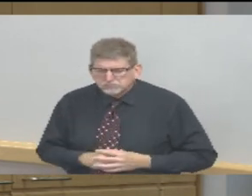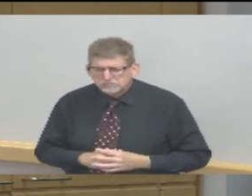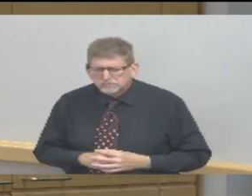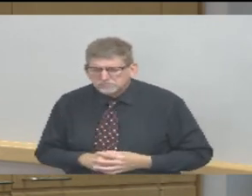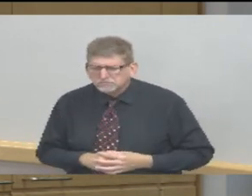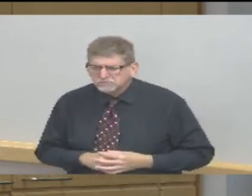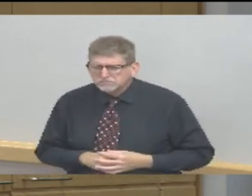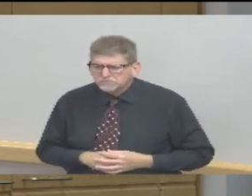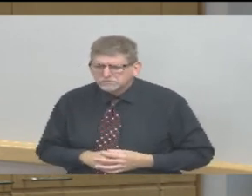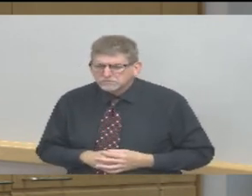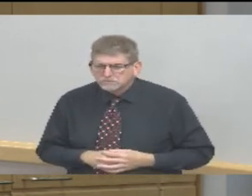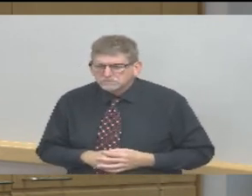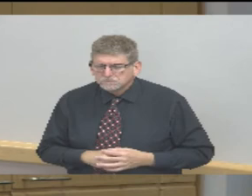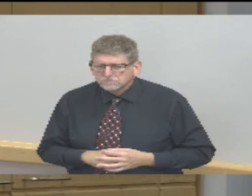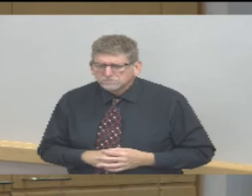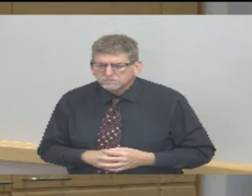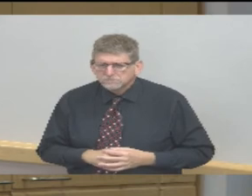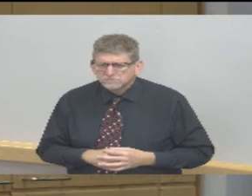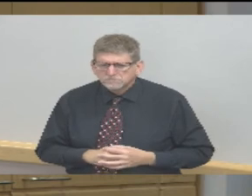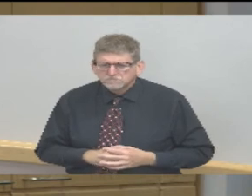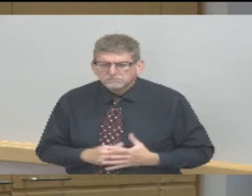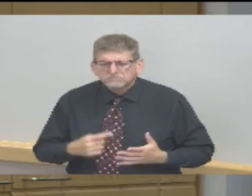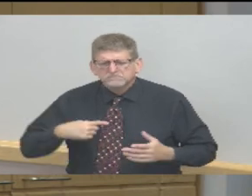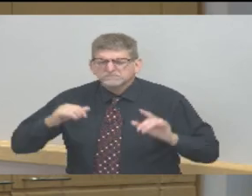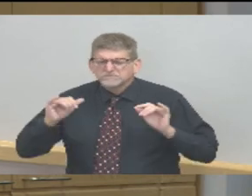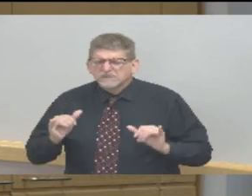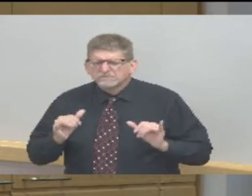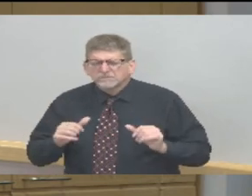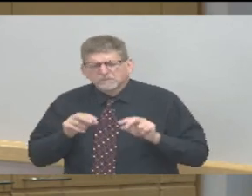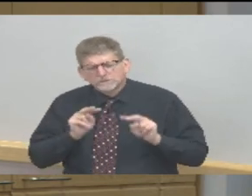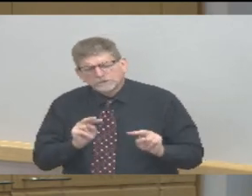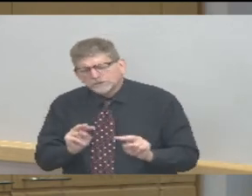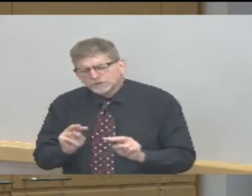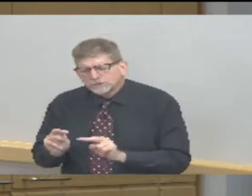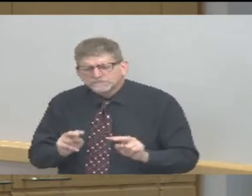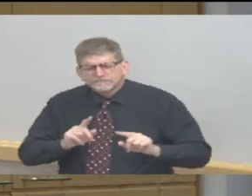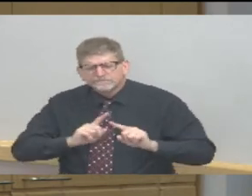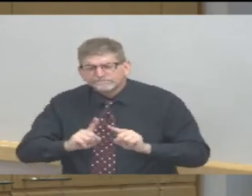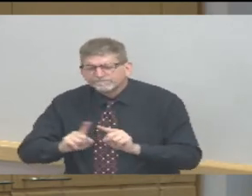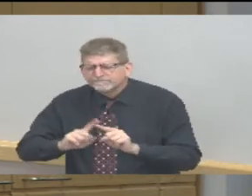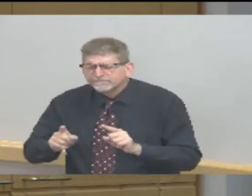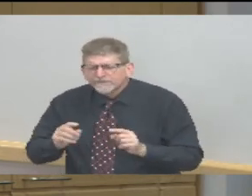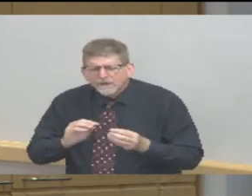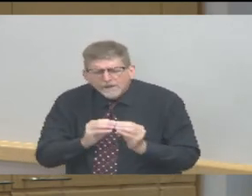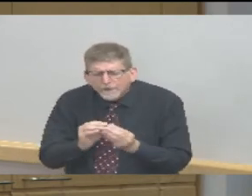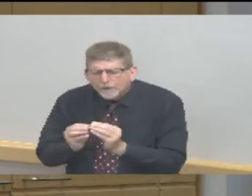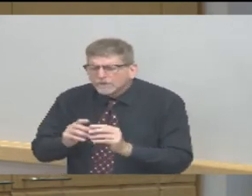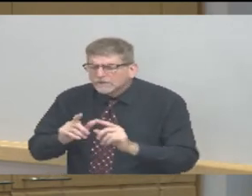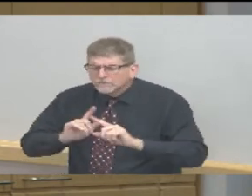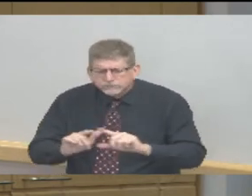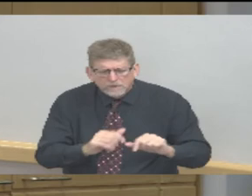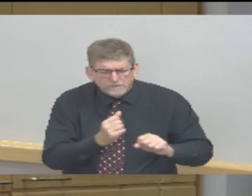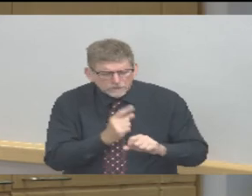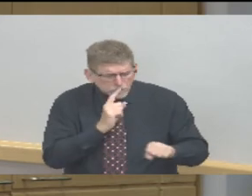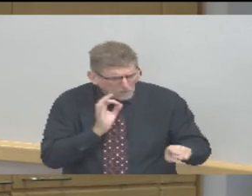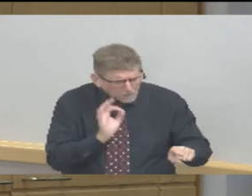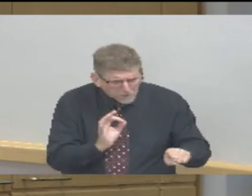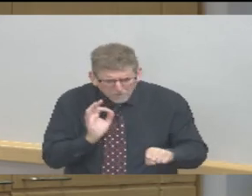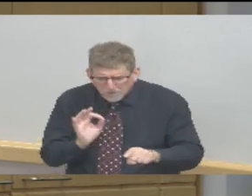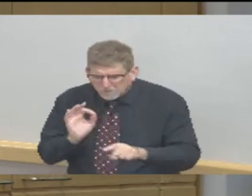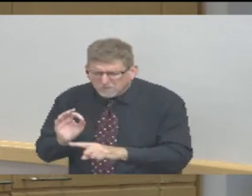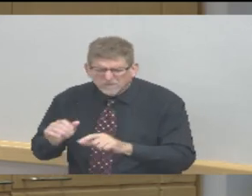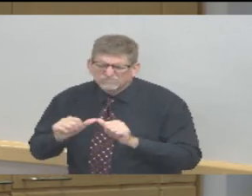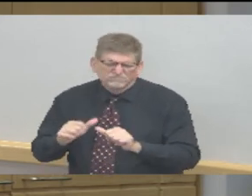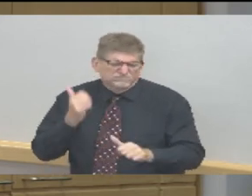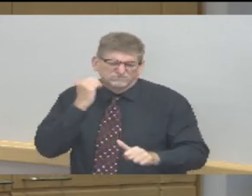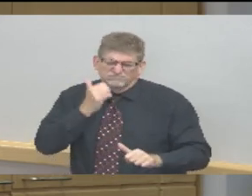so we continue to watch all of those variables as we move forward. Thank you. Thank you Dr. Wickert.